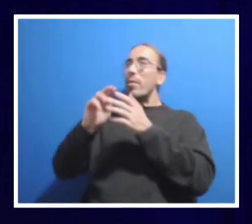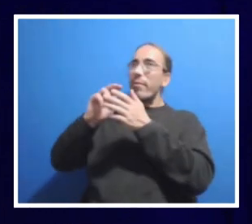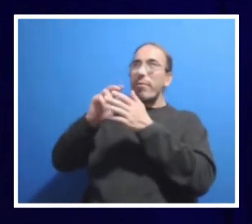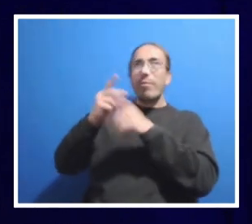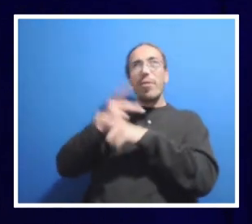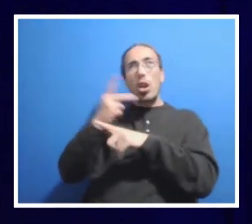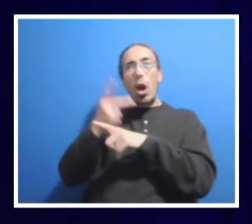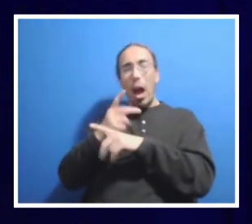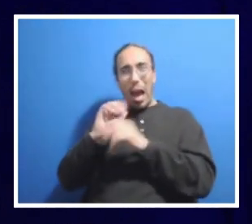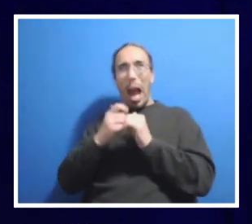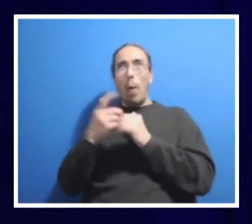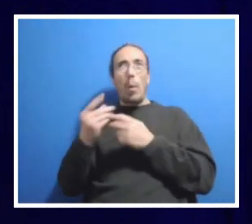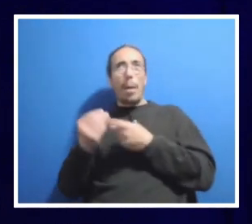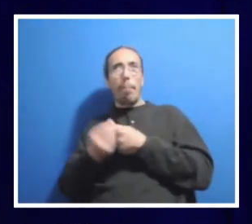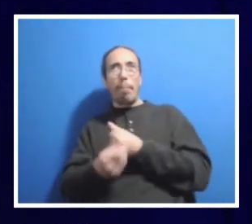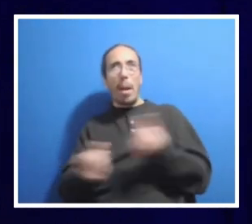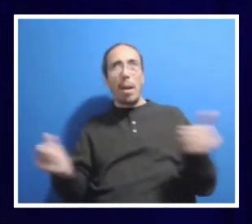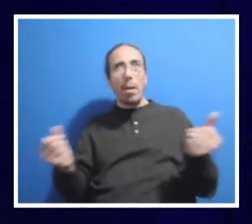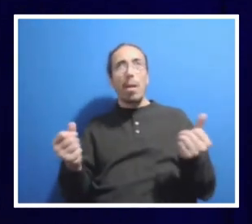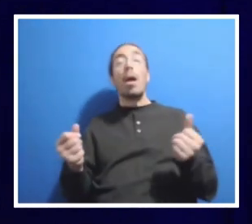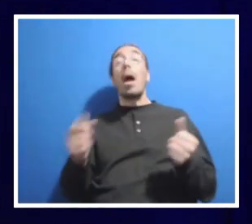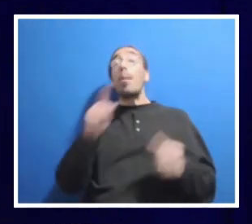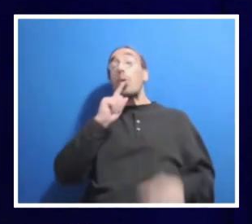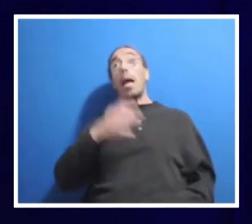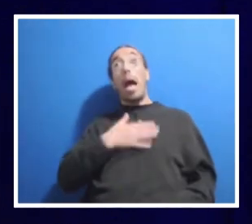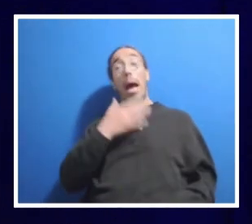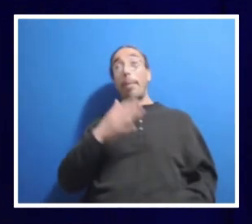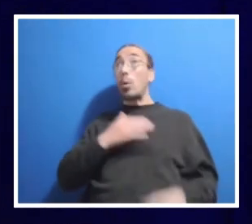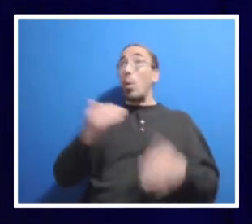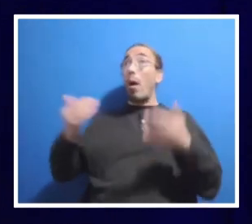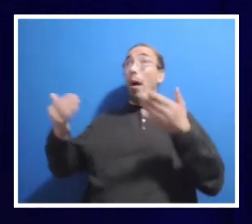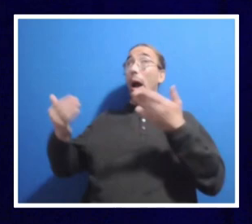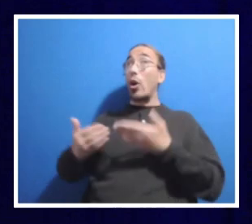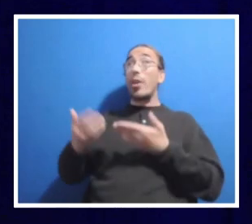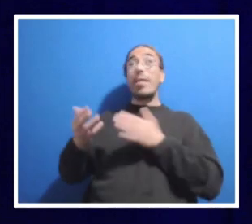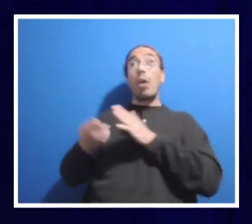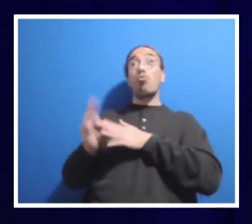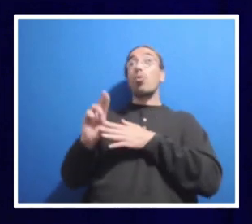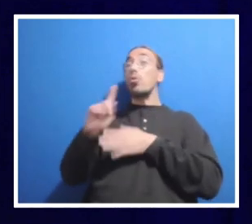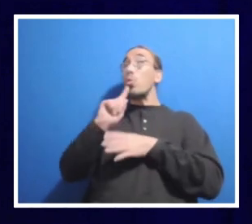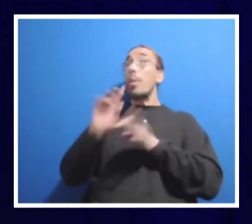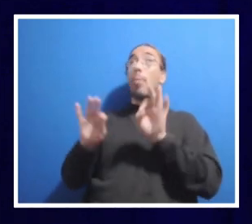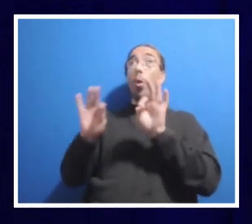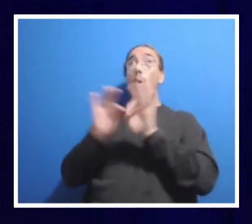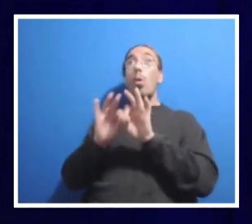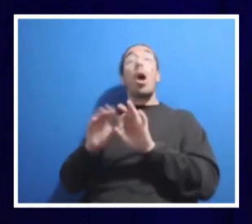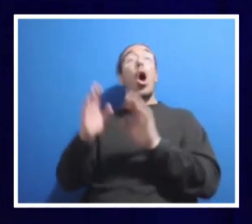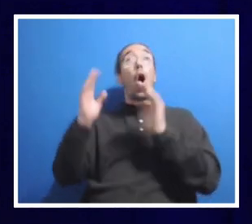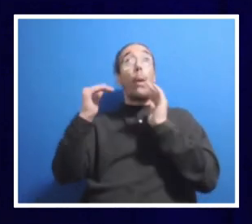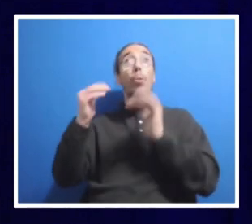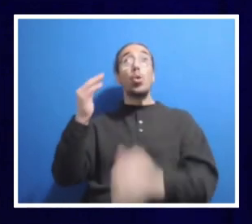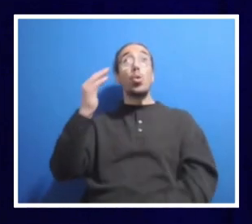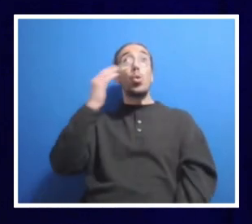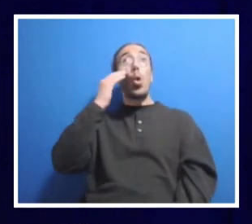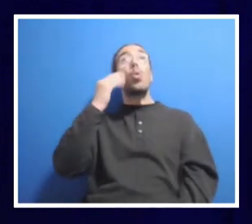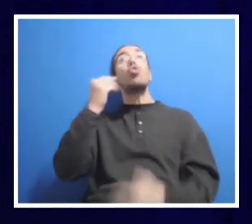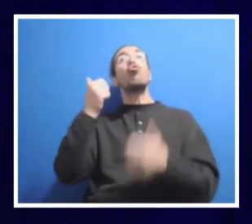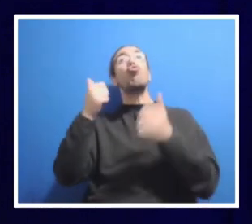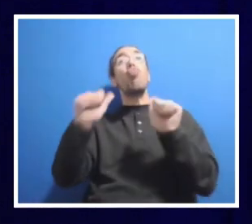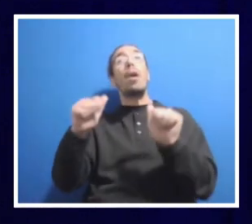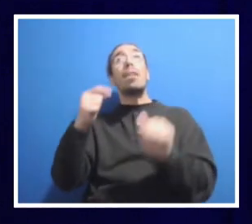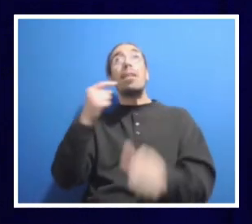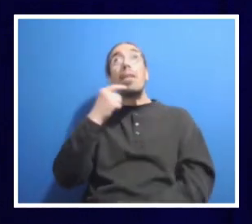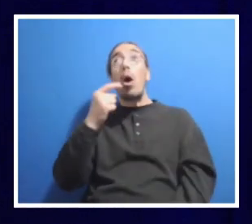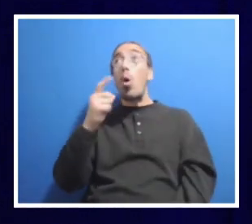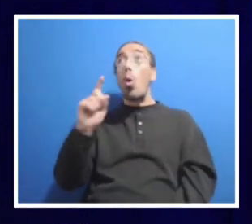am very happy we hired that role. It's critical. And I hope you heard me that we are also trying to say where are